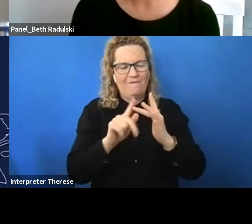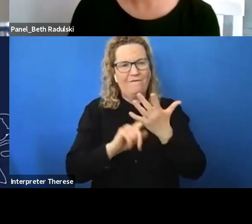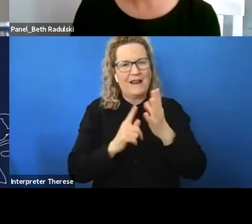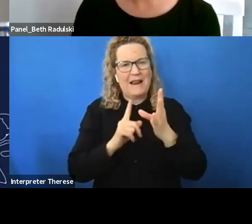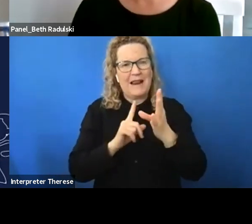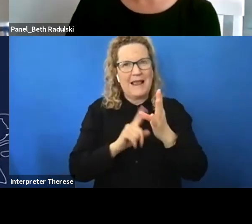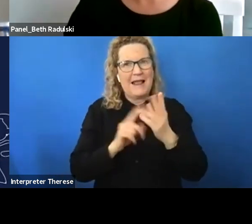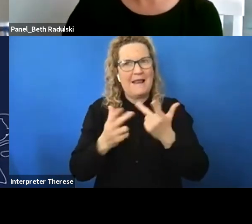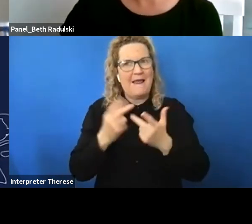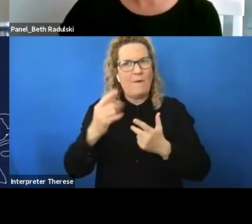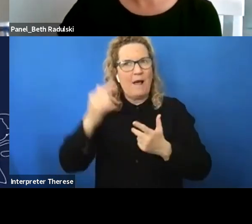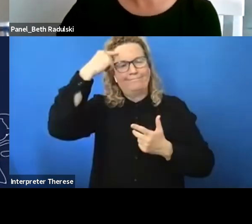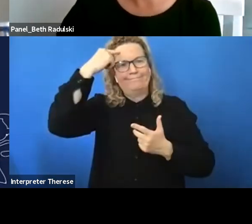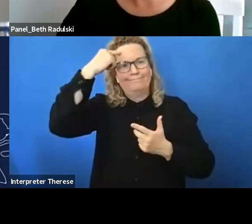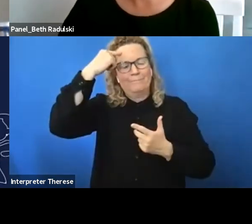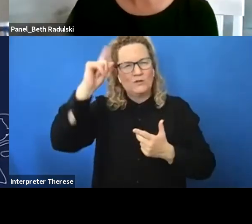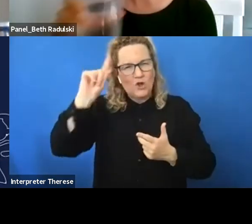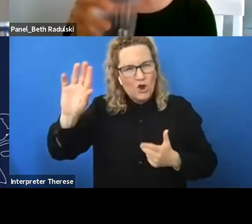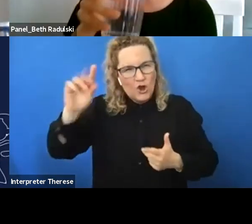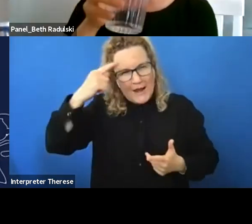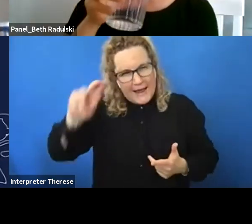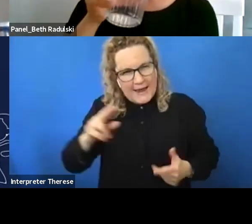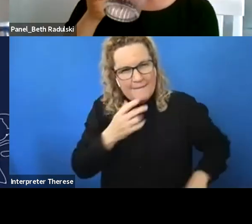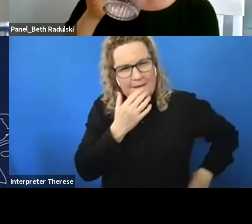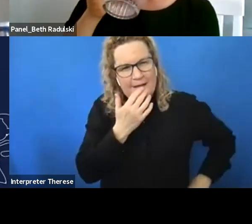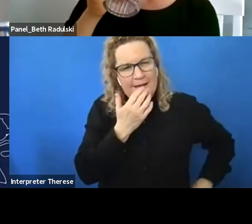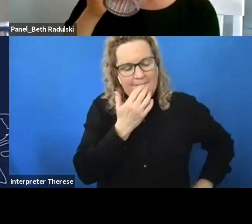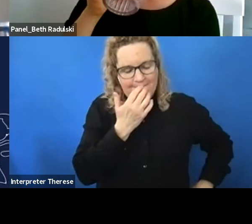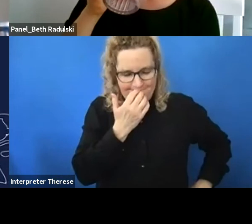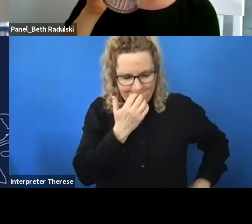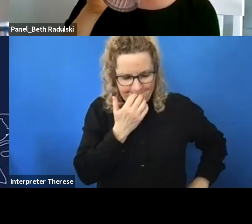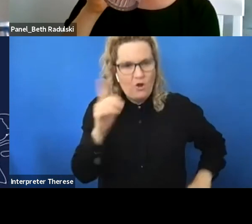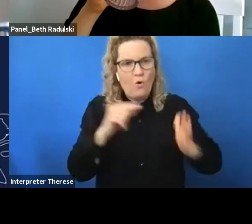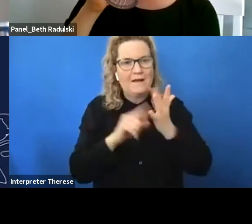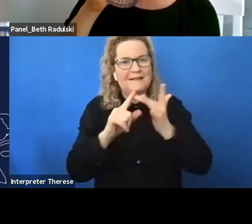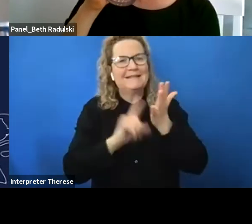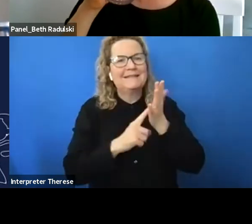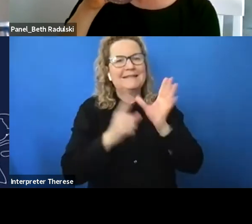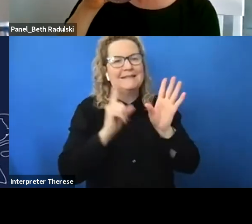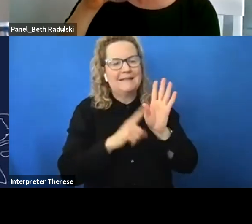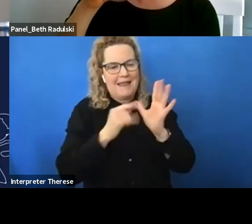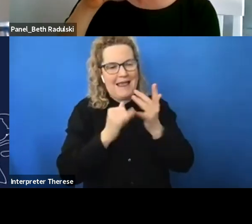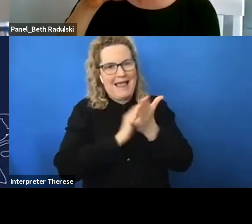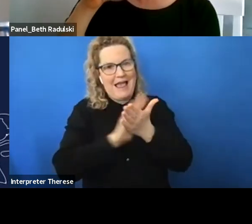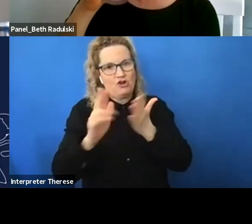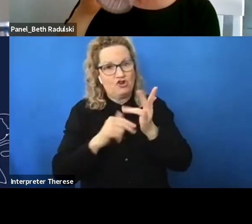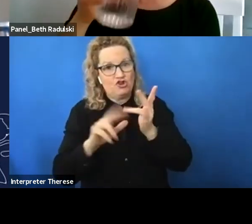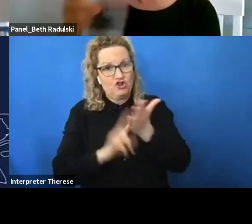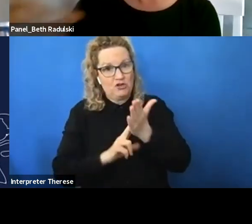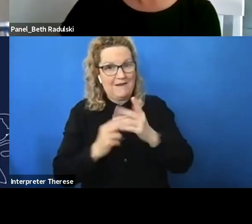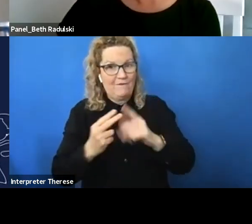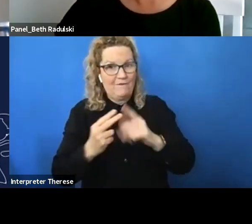what's her name well tillie ashton if we look more here so more historically